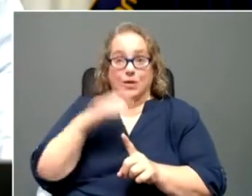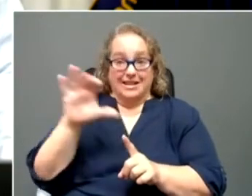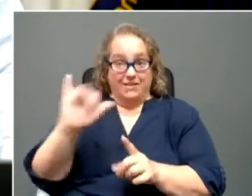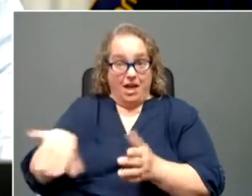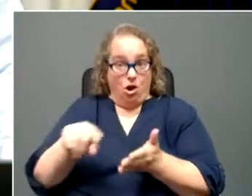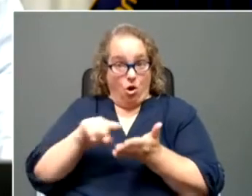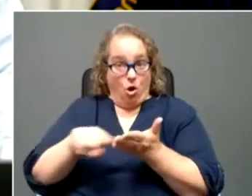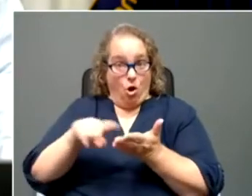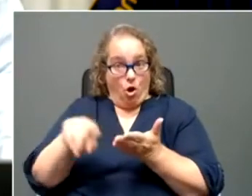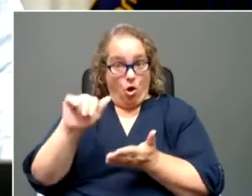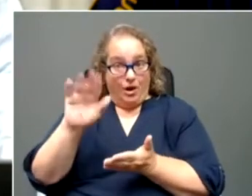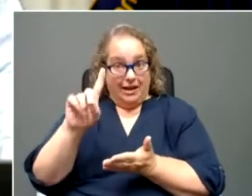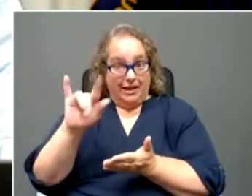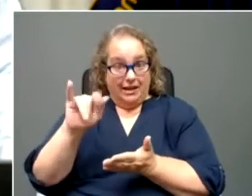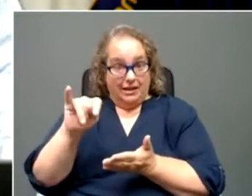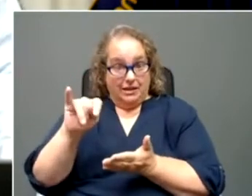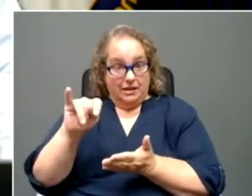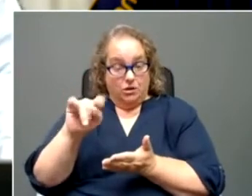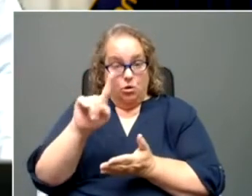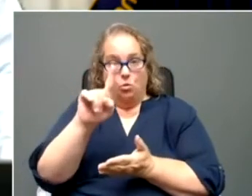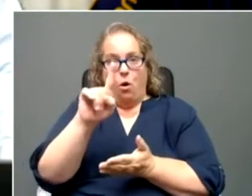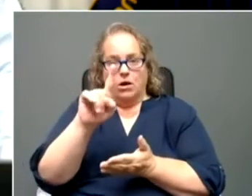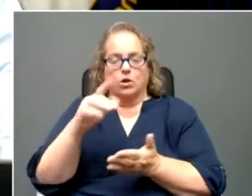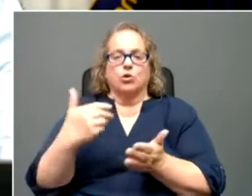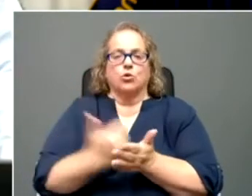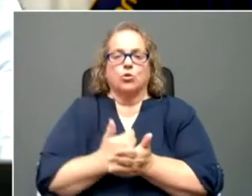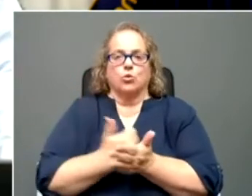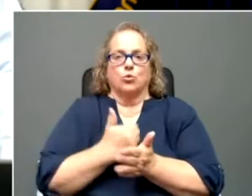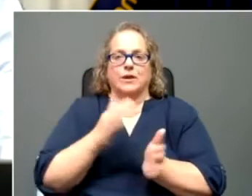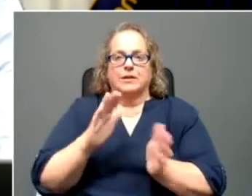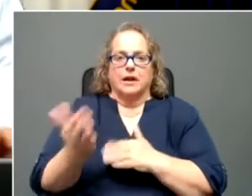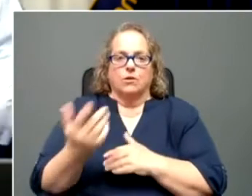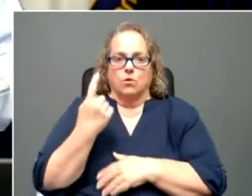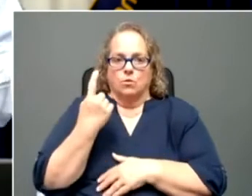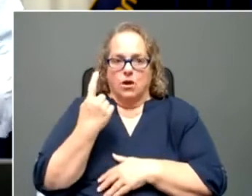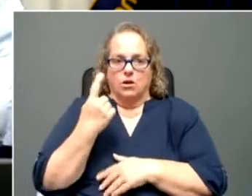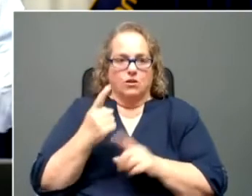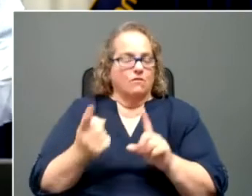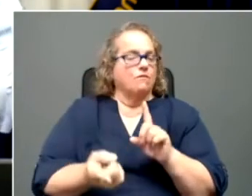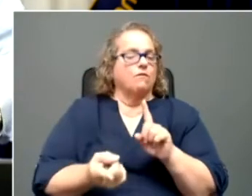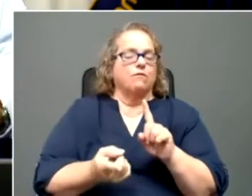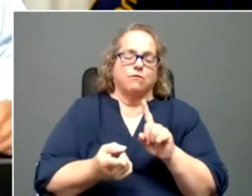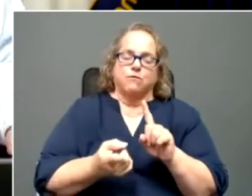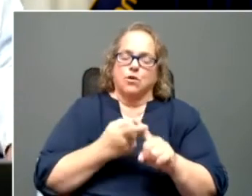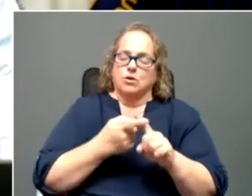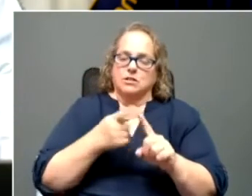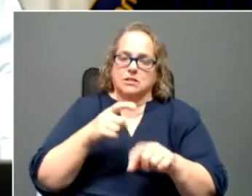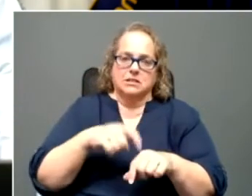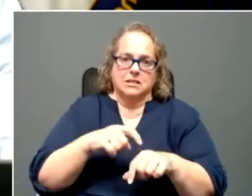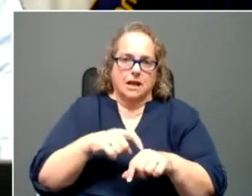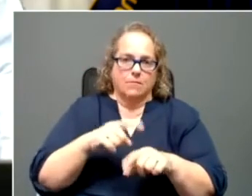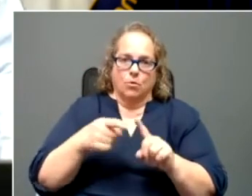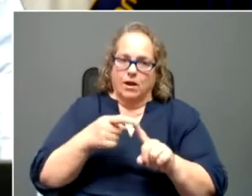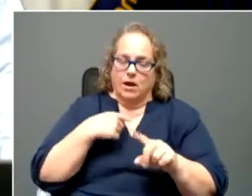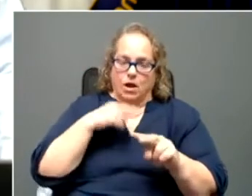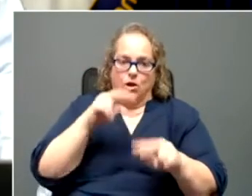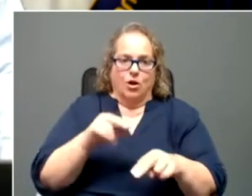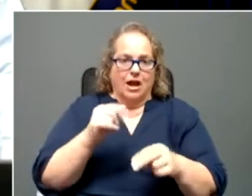One new death. First time that I when we look at new deaths,